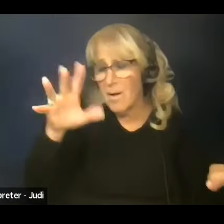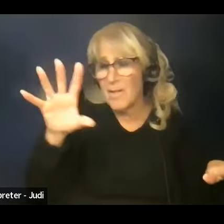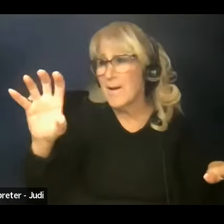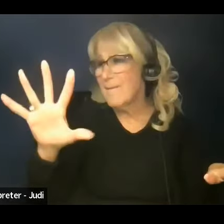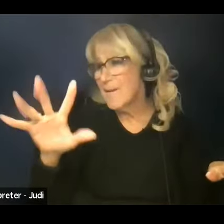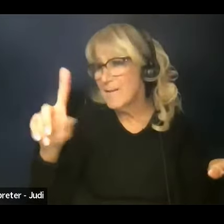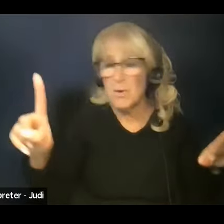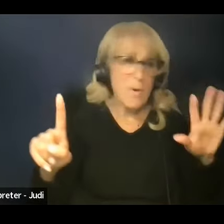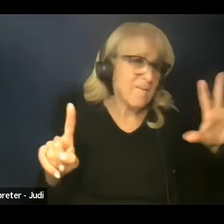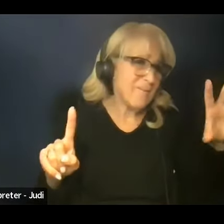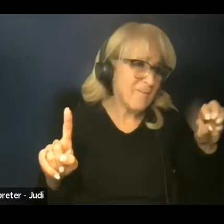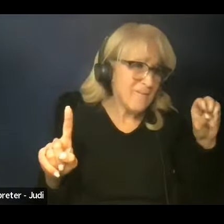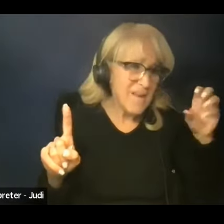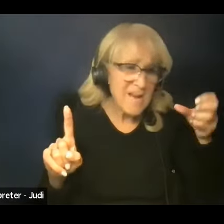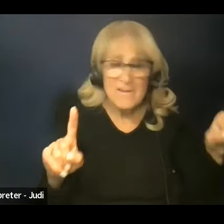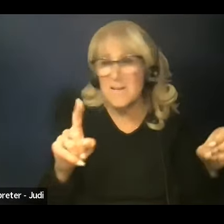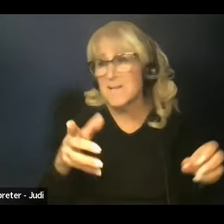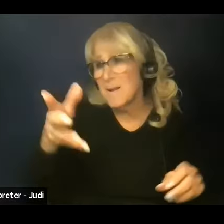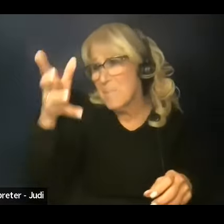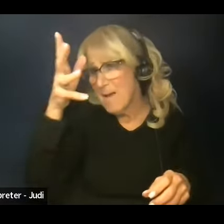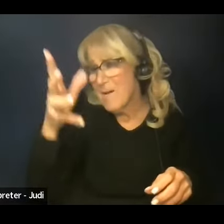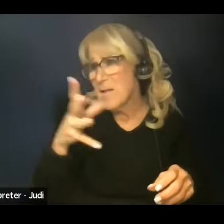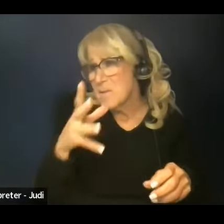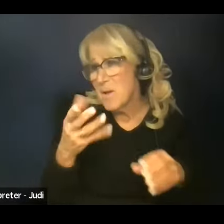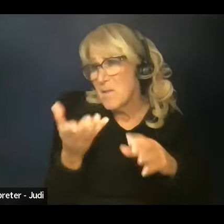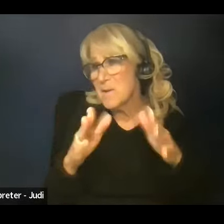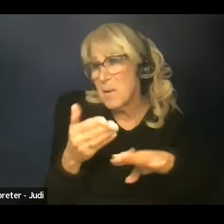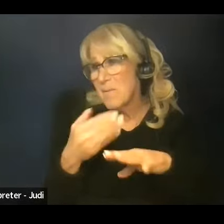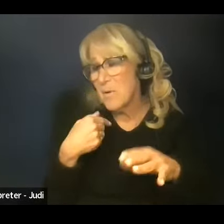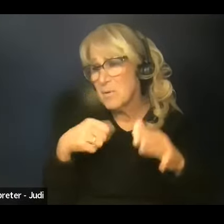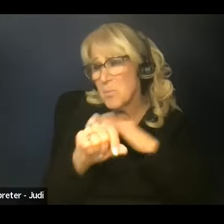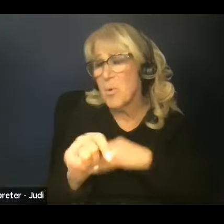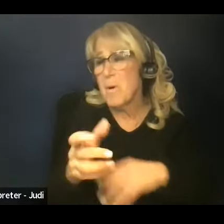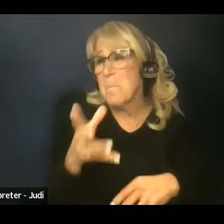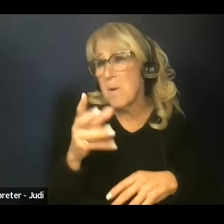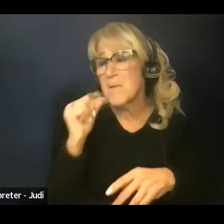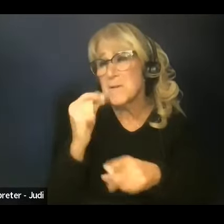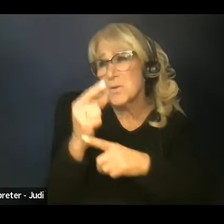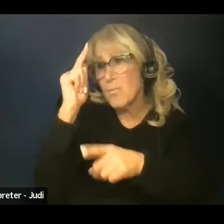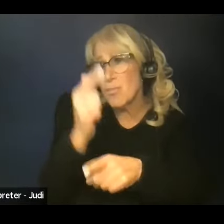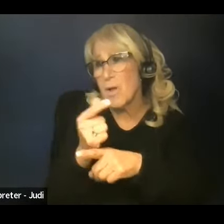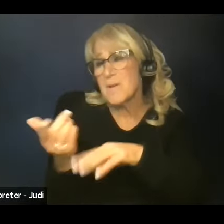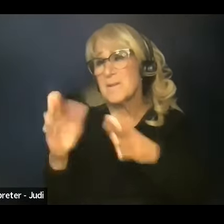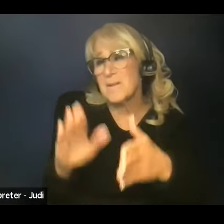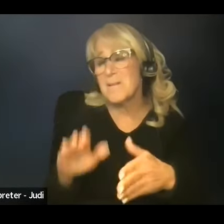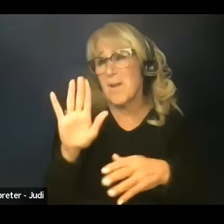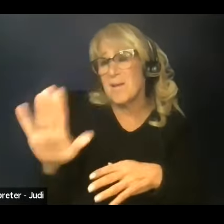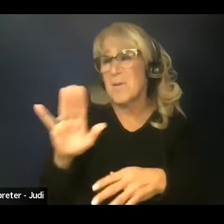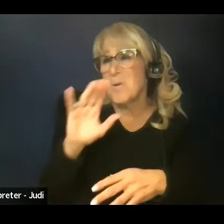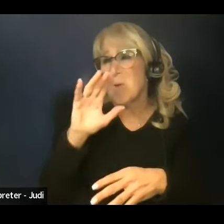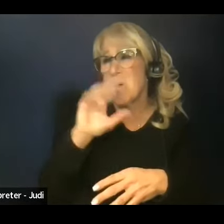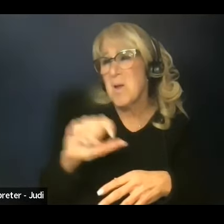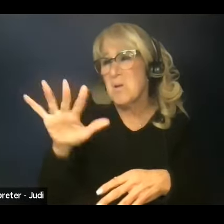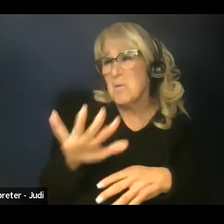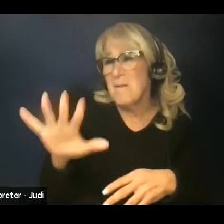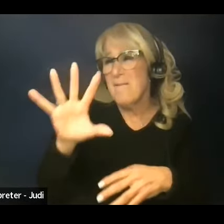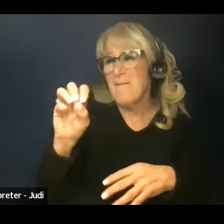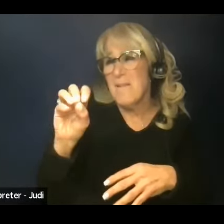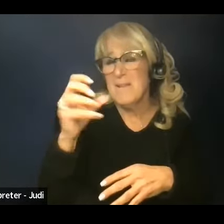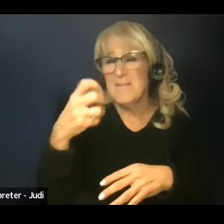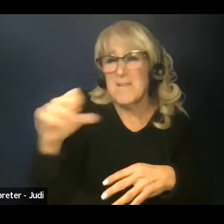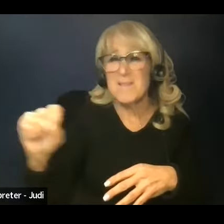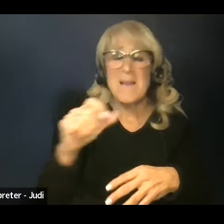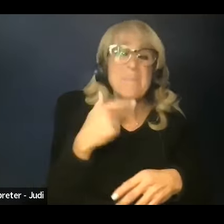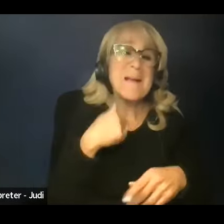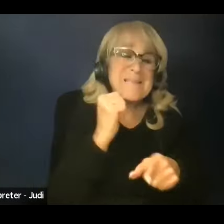dad's mother died before I was born. And my mom's sister and brothers died in their 50s. And my sister died recently at